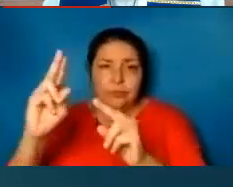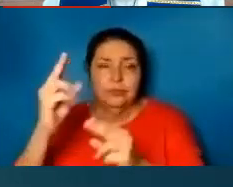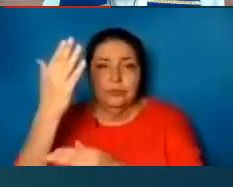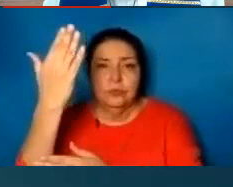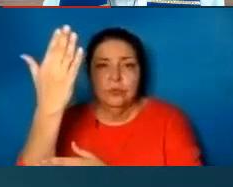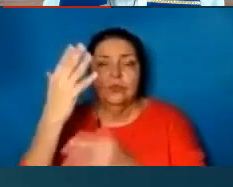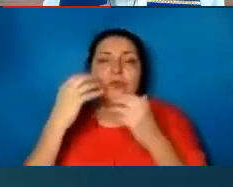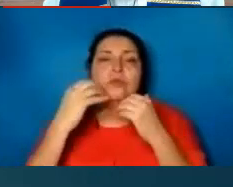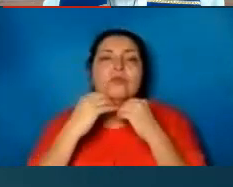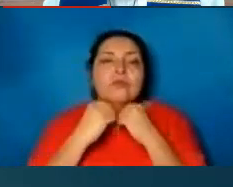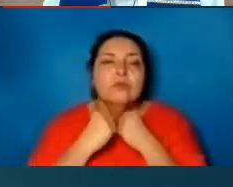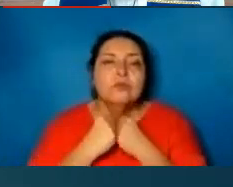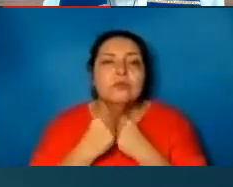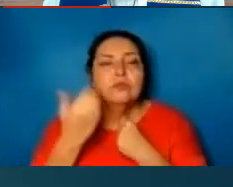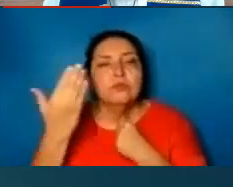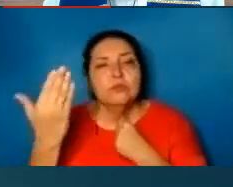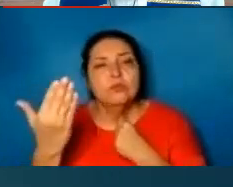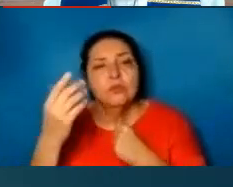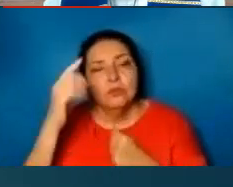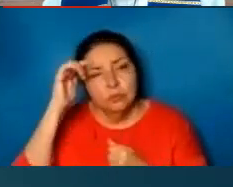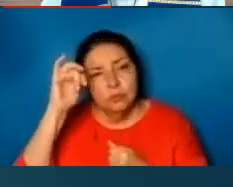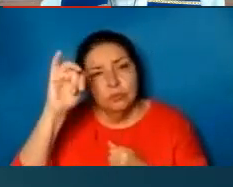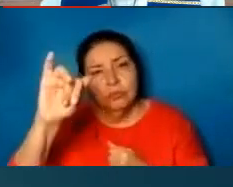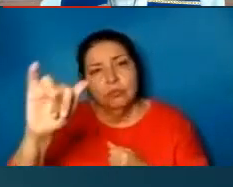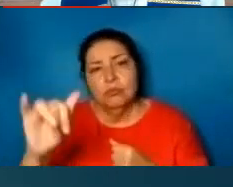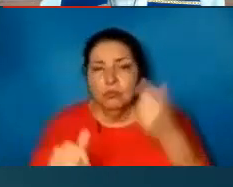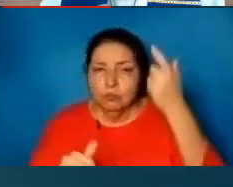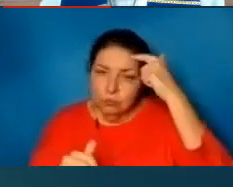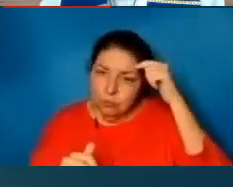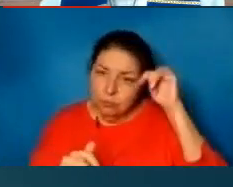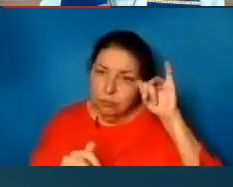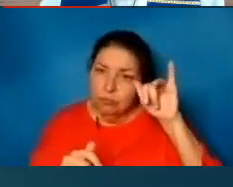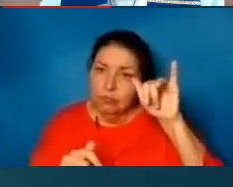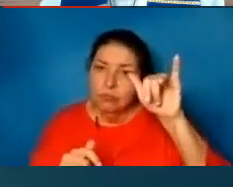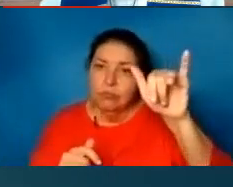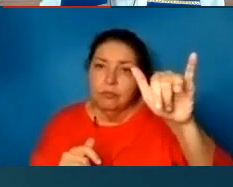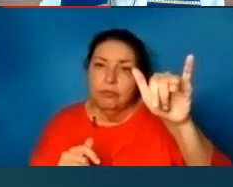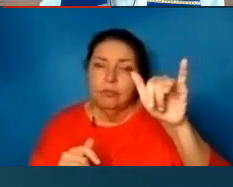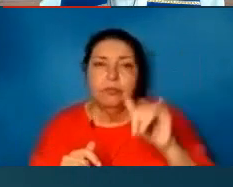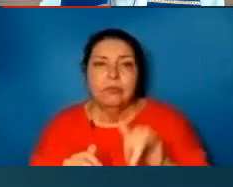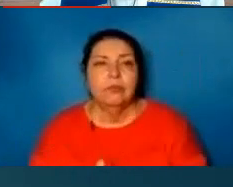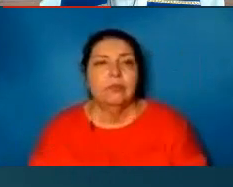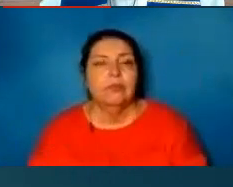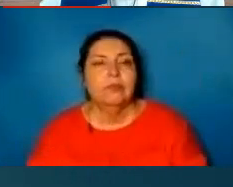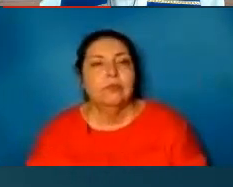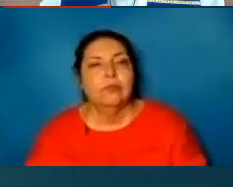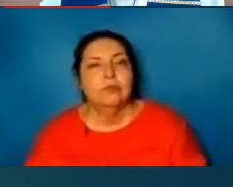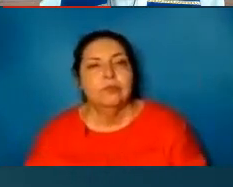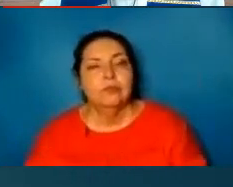praises bring, and our Savior King.